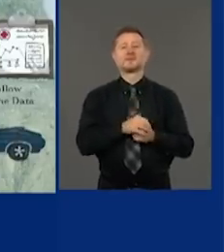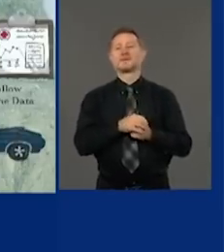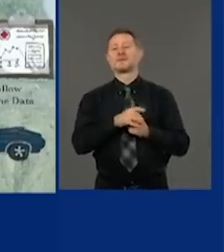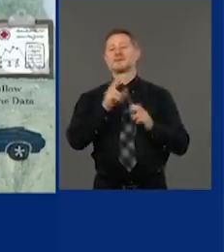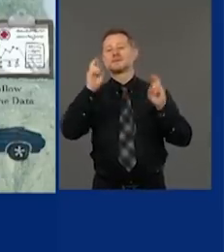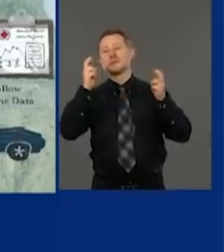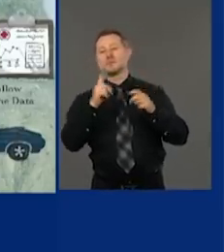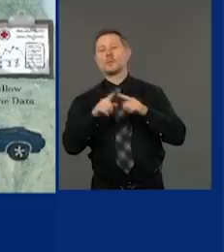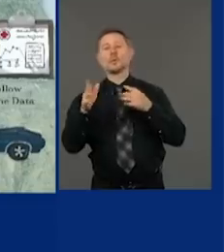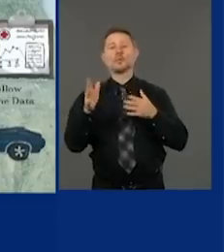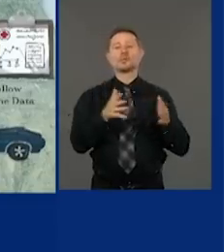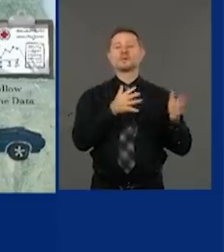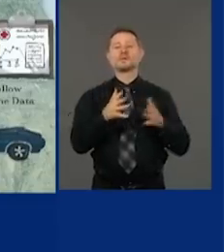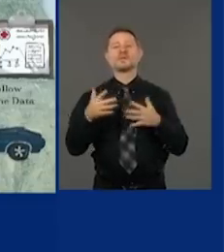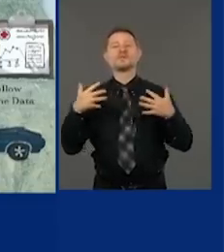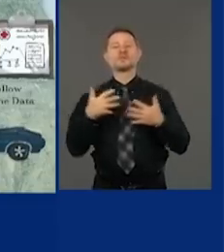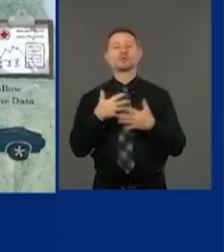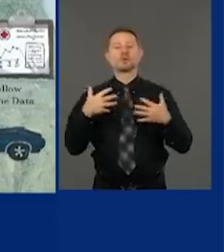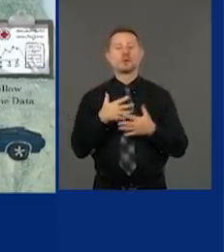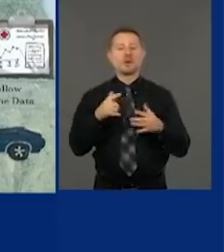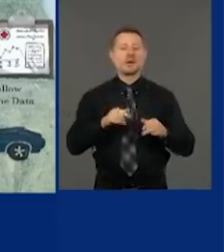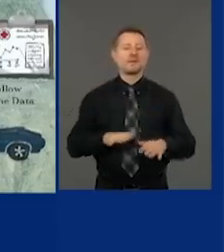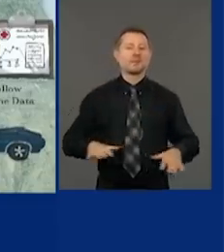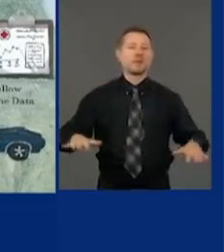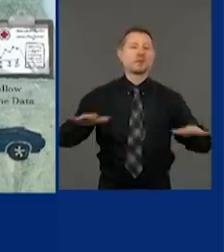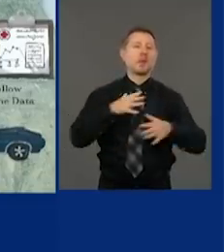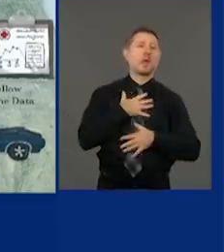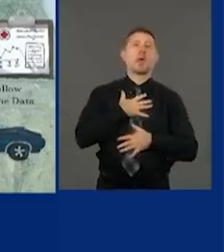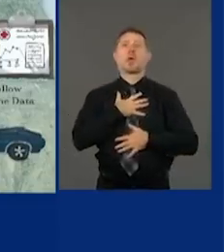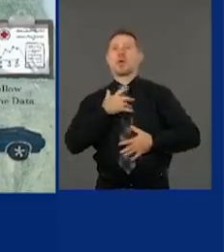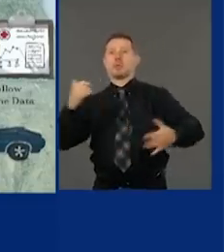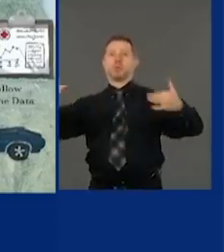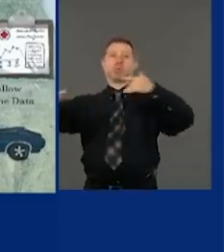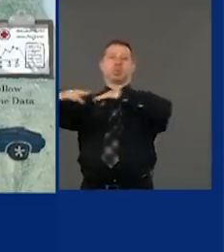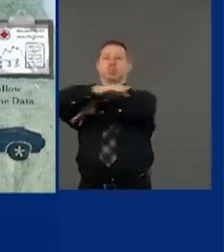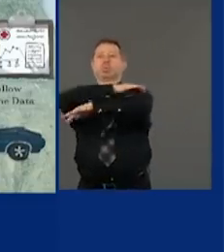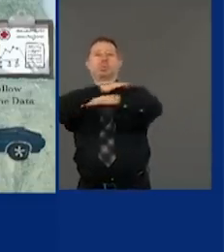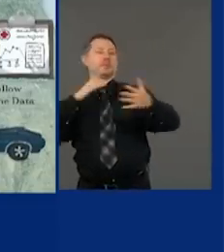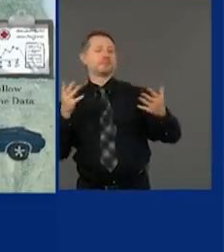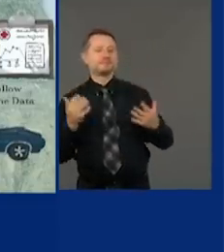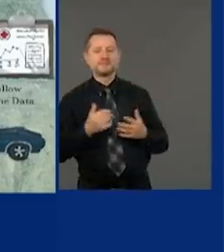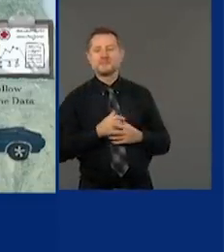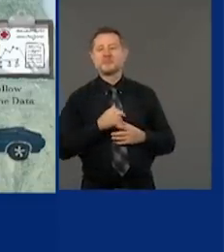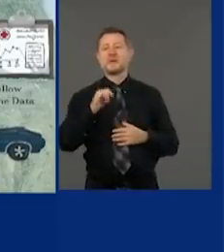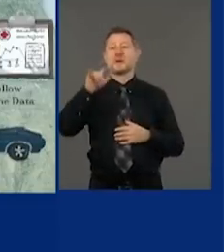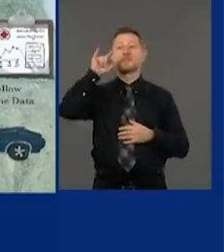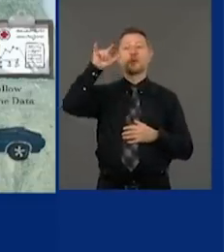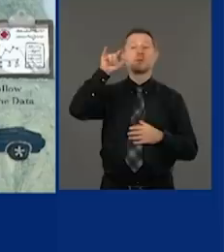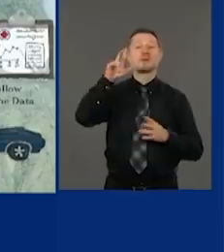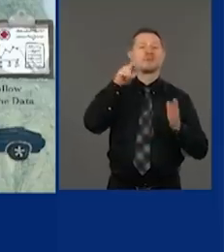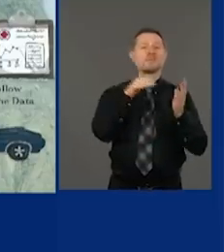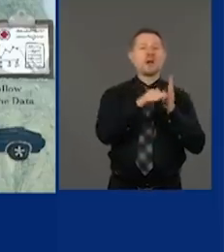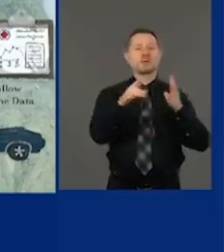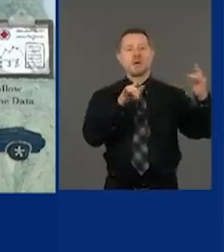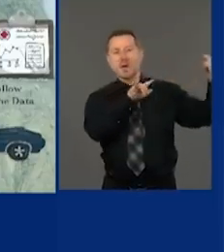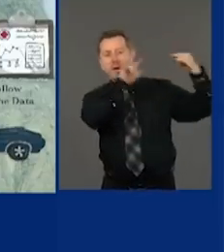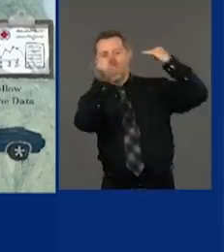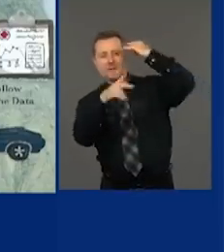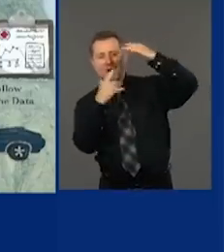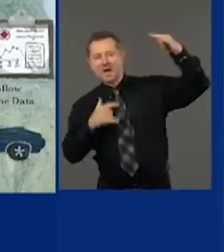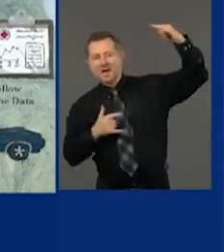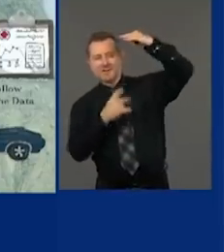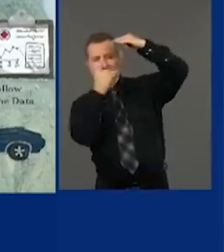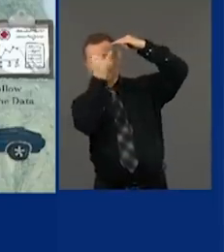are blowing. Everybody's afraid. We have the plane bringing 3 million people from Europe. And that's how COVID